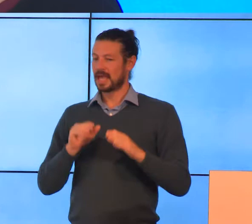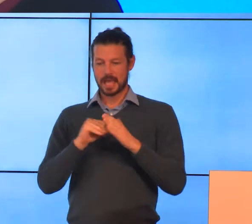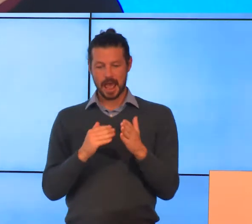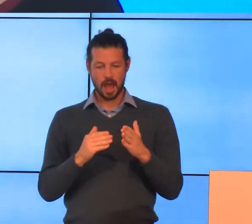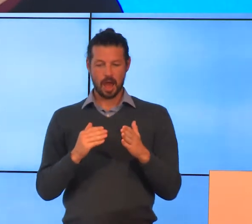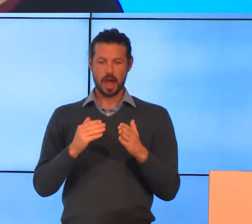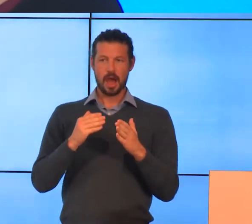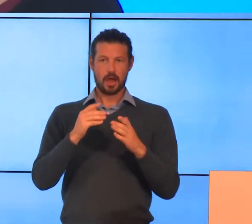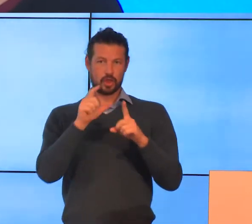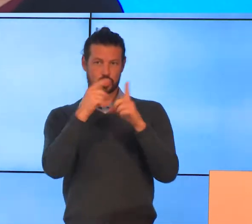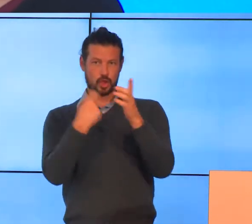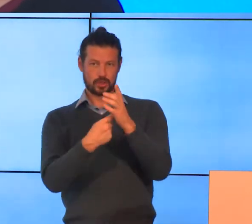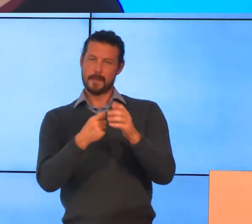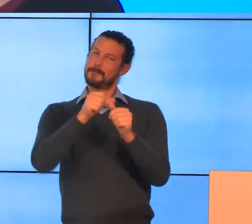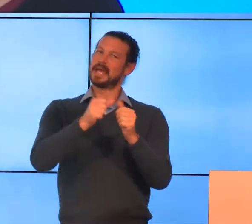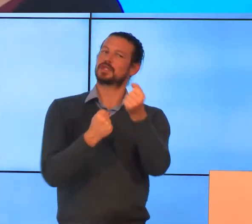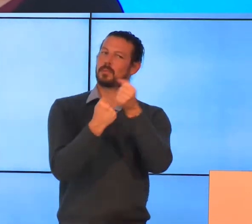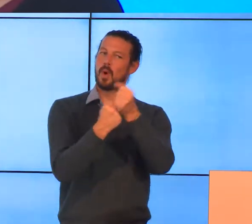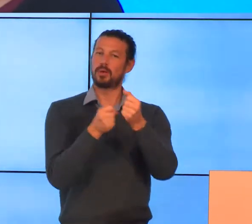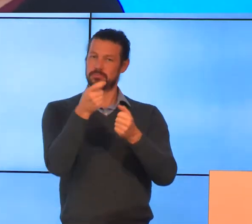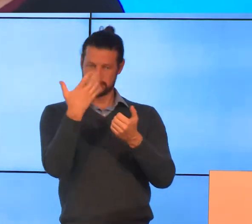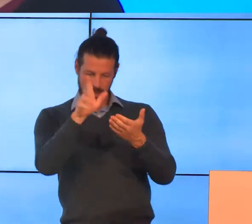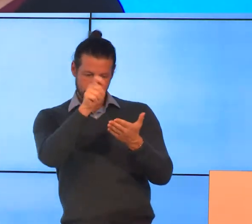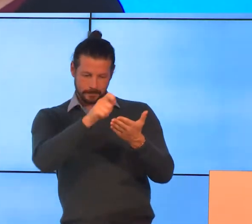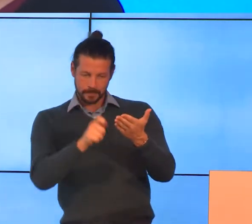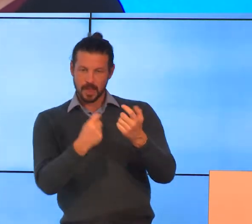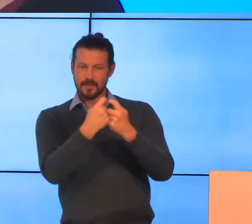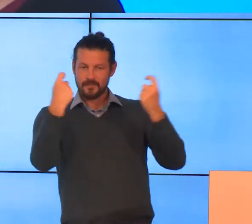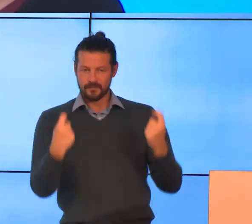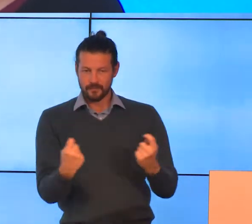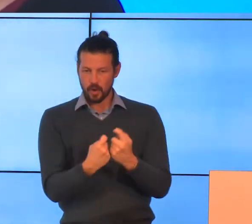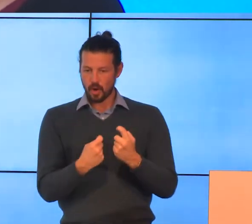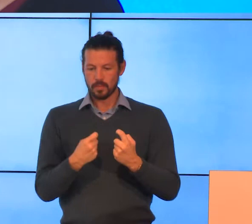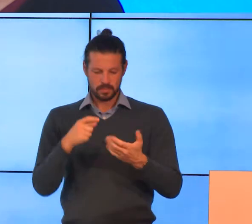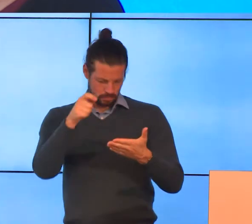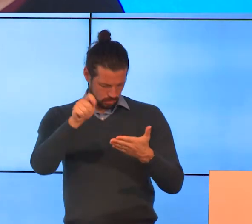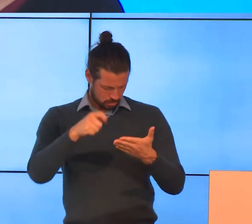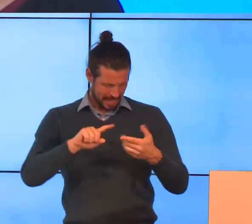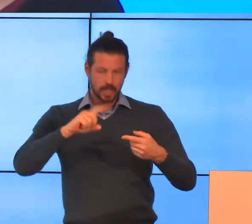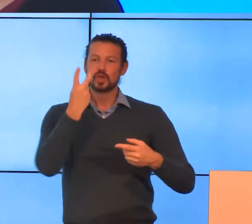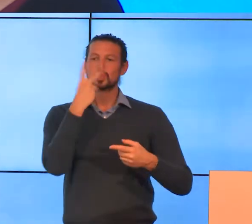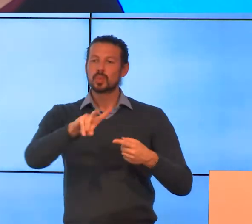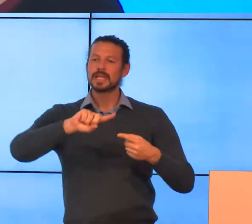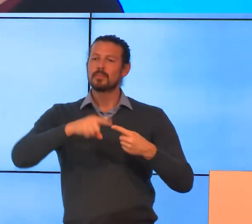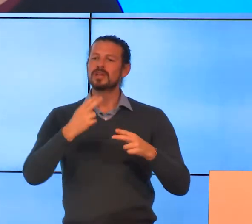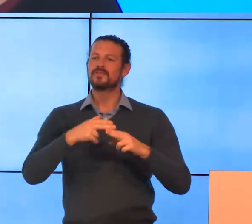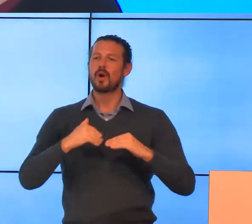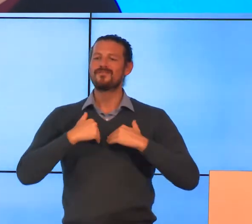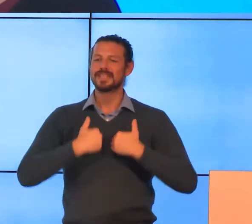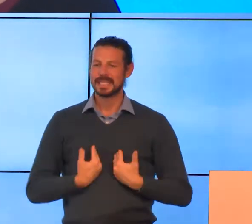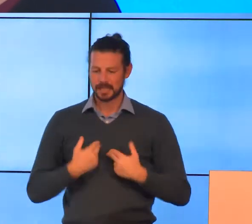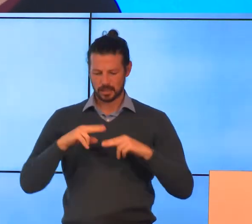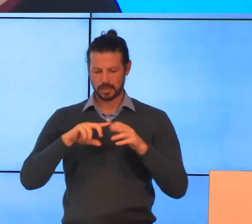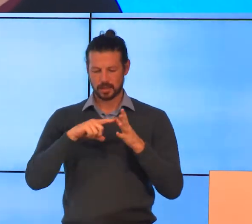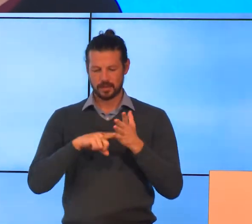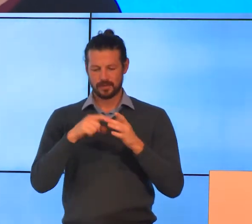supportive doctor now who filled out a form and has me at 20 points on the fatigue table. So hopefully